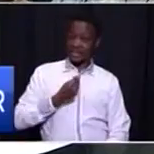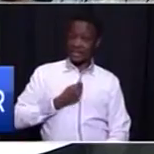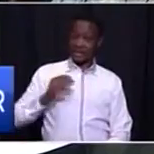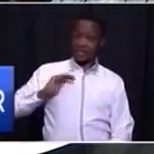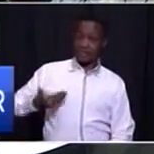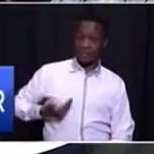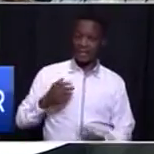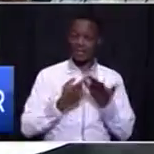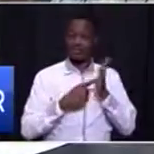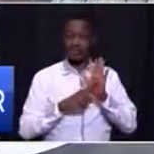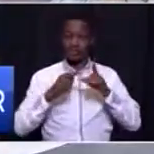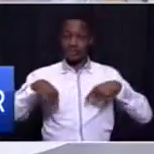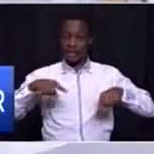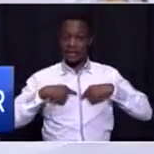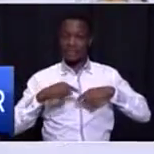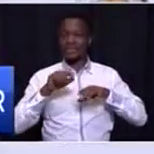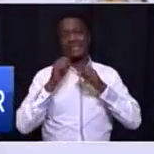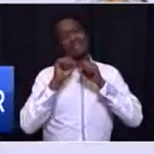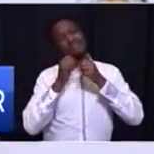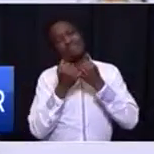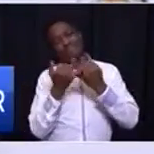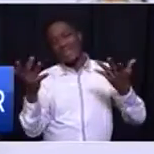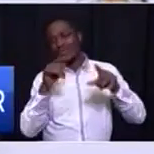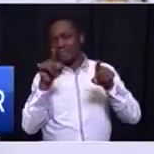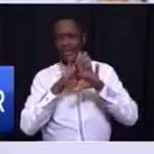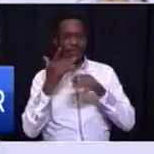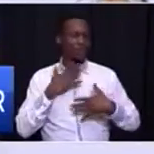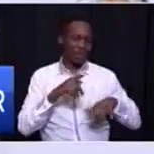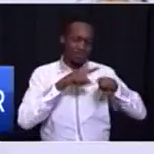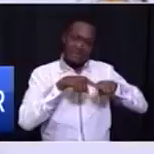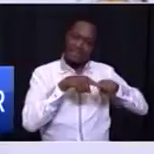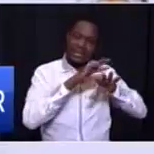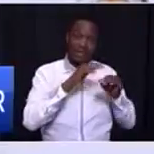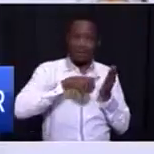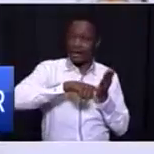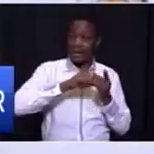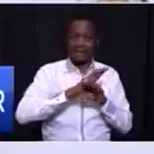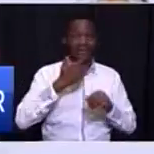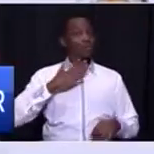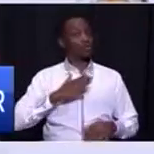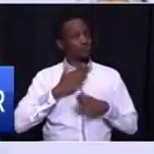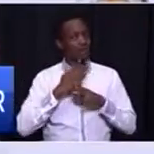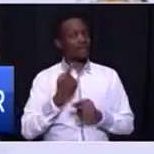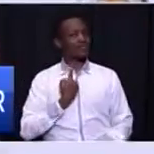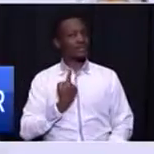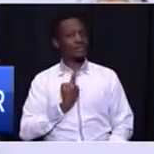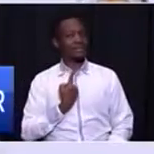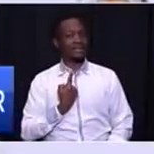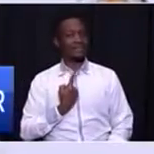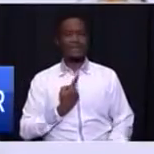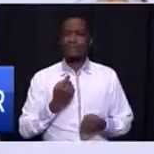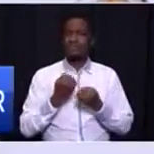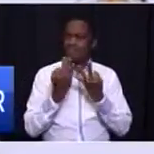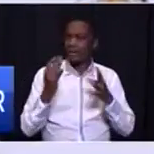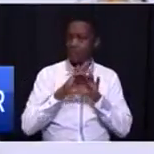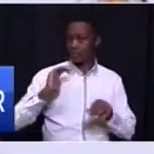that many of them don't really want to be dependent on the grant. They want to work for themselves. Many of them are also running their